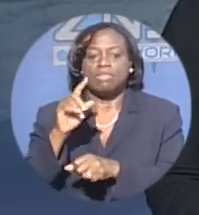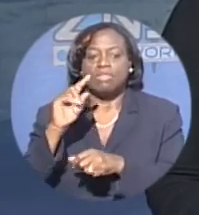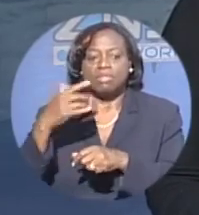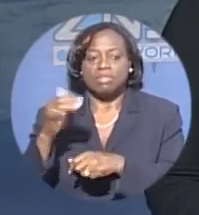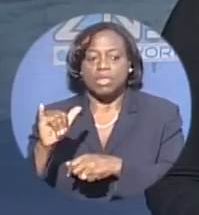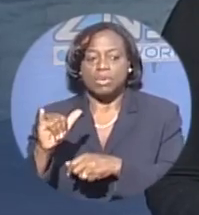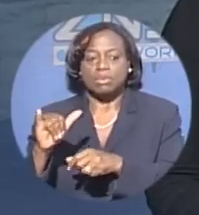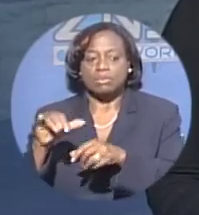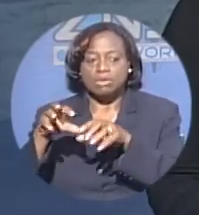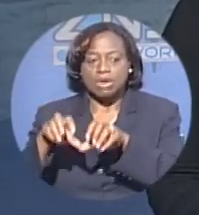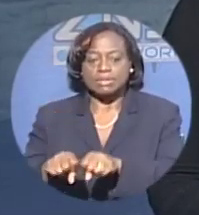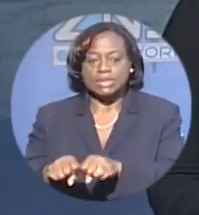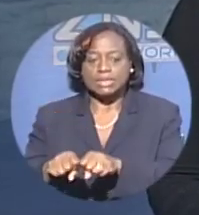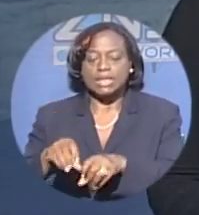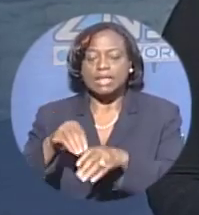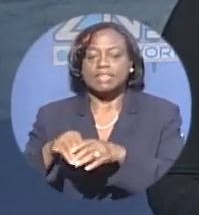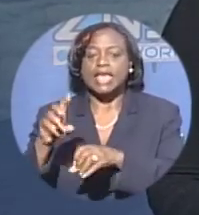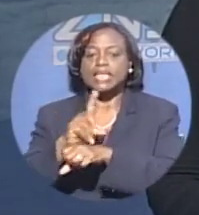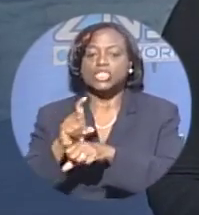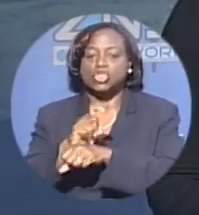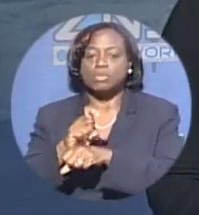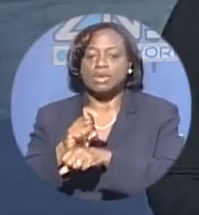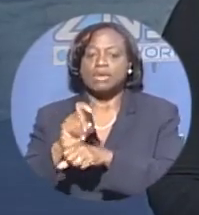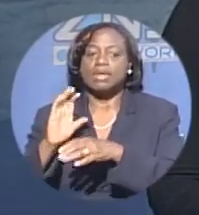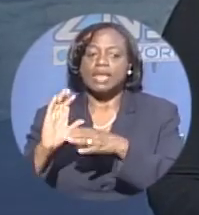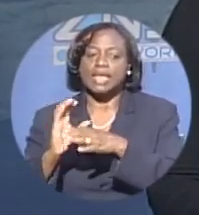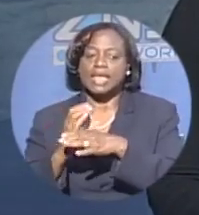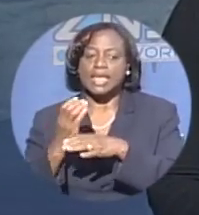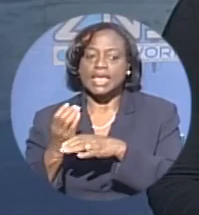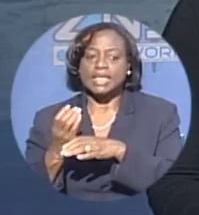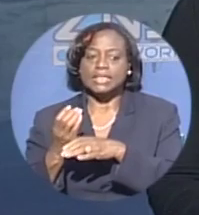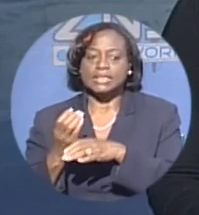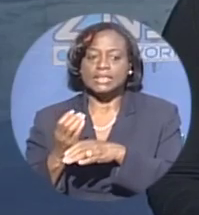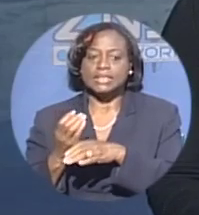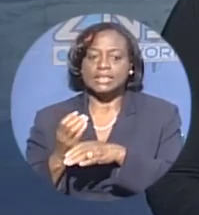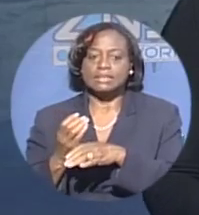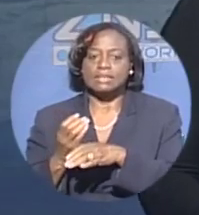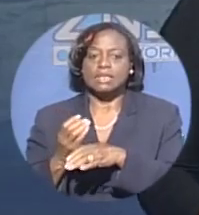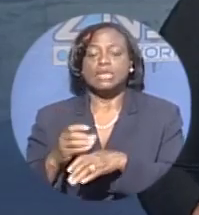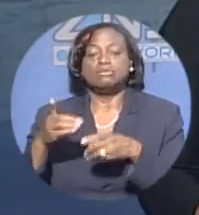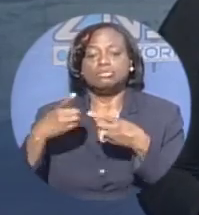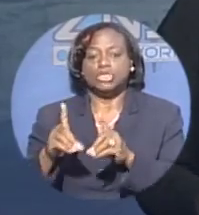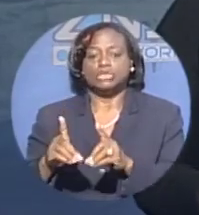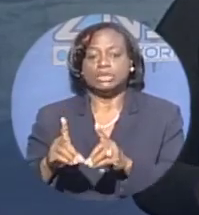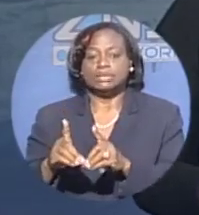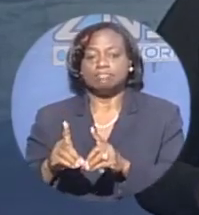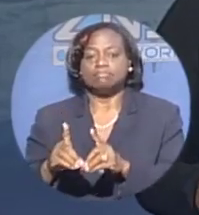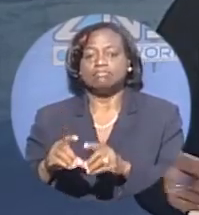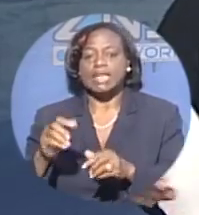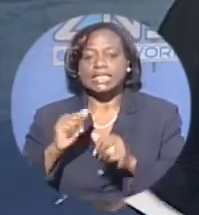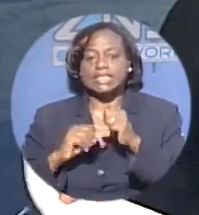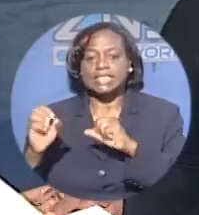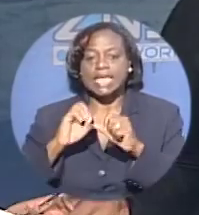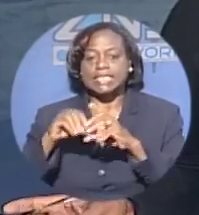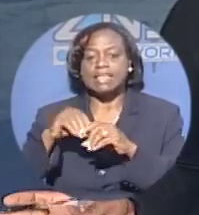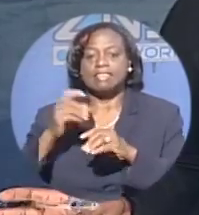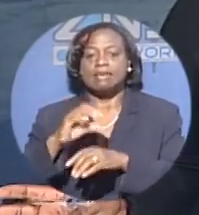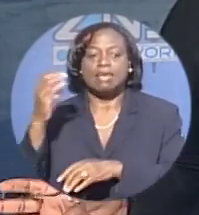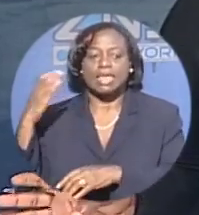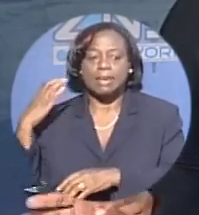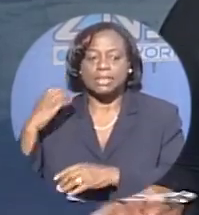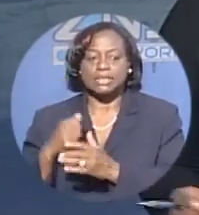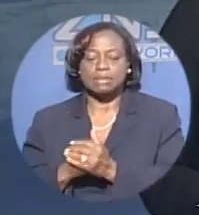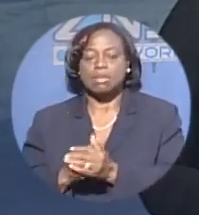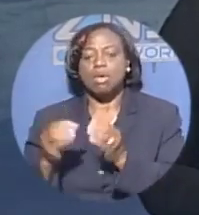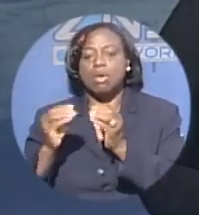Keys Harvey Key last Thursday. The remaining persons were apprehended during routine exercises here in the capital. Well, it's been more than